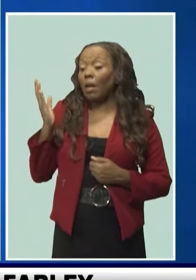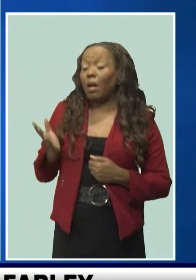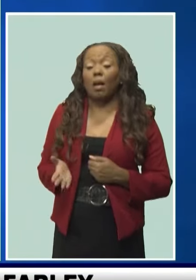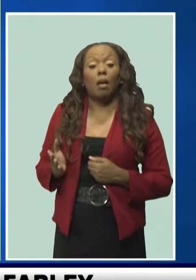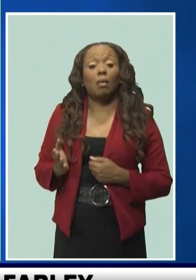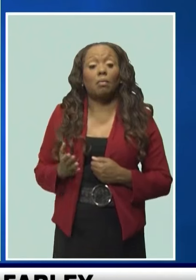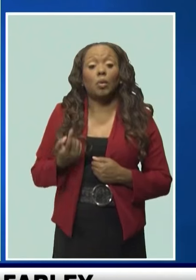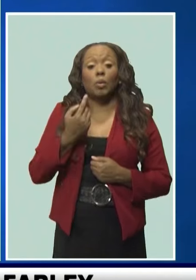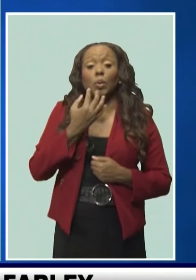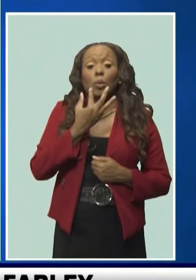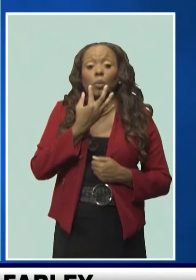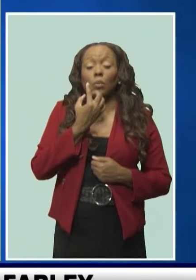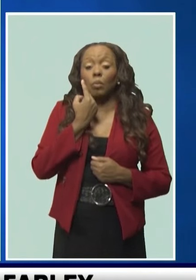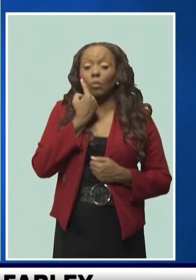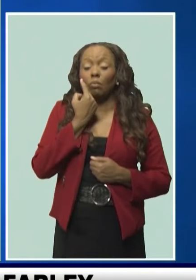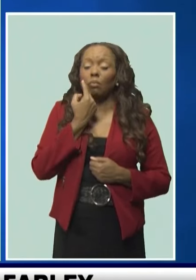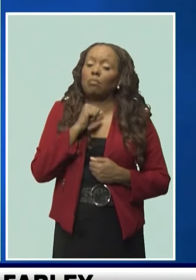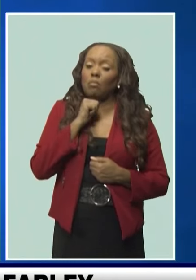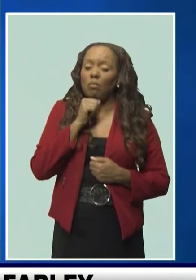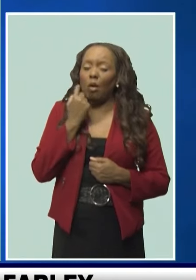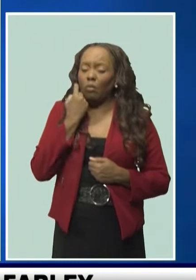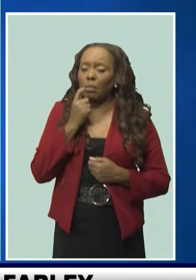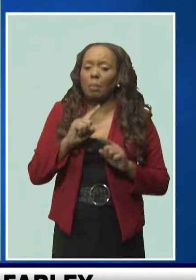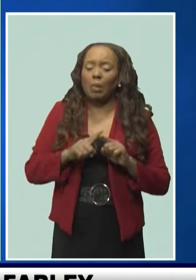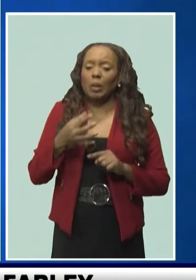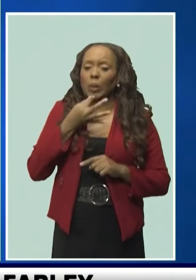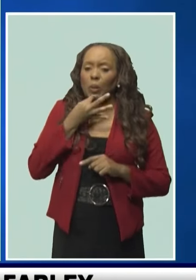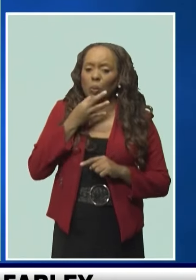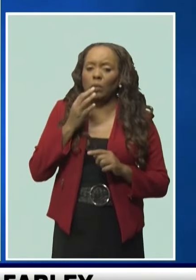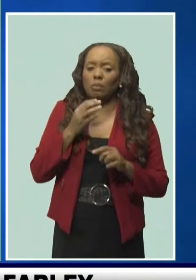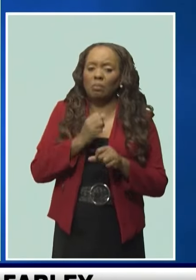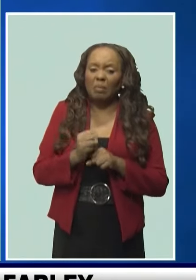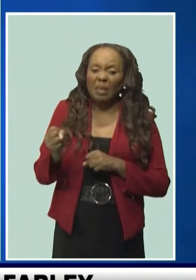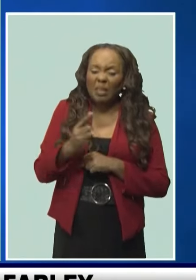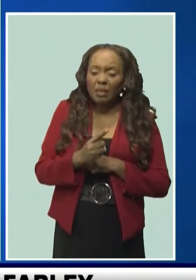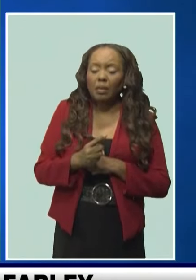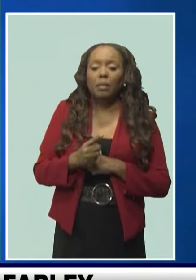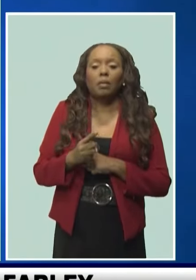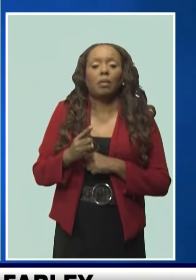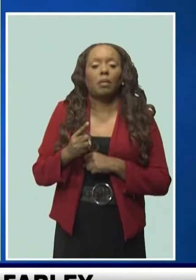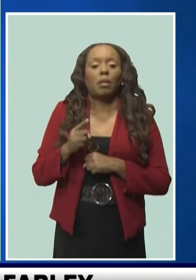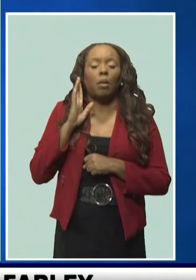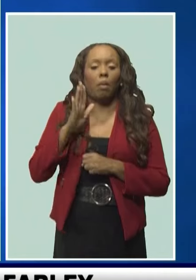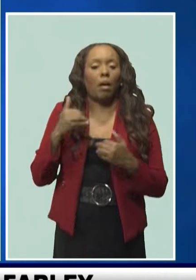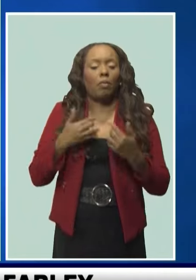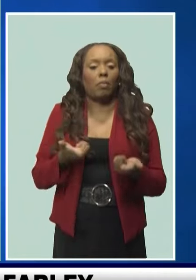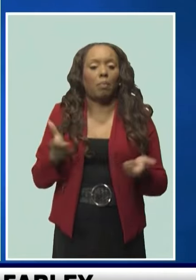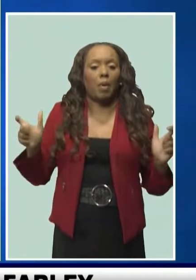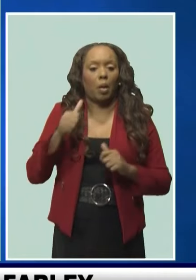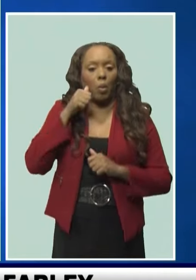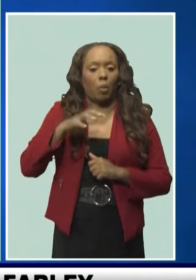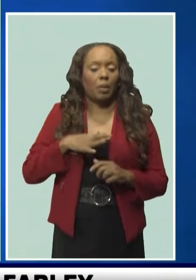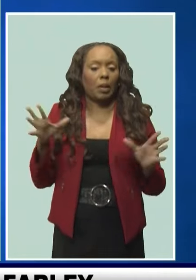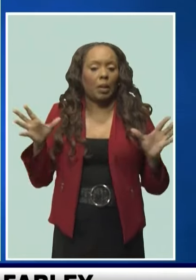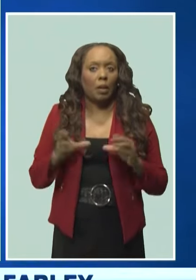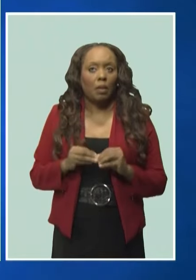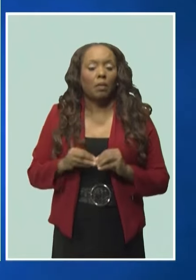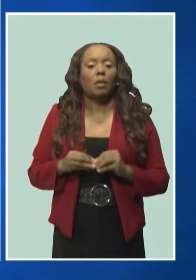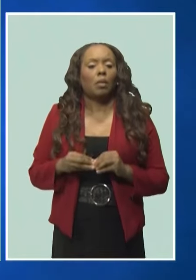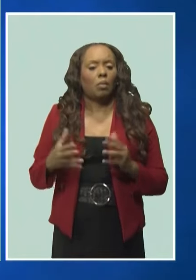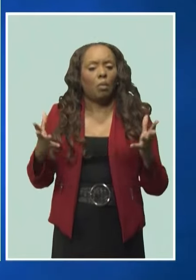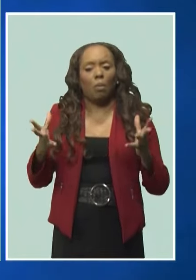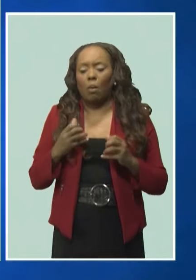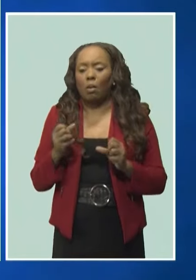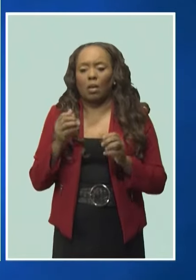later this year, early next year, for which they're obviously seeking to gather support. We will discuss youth development,